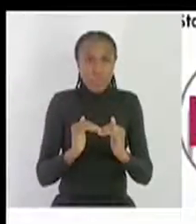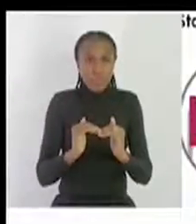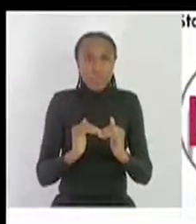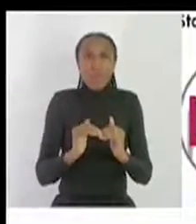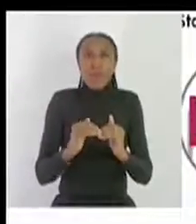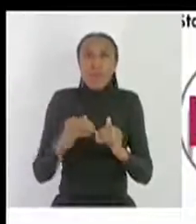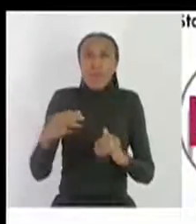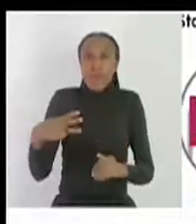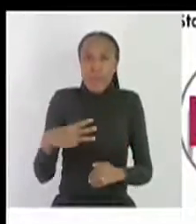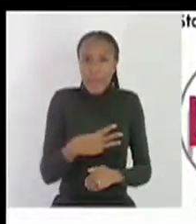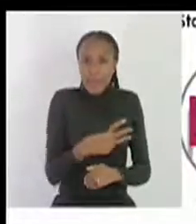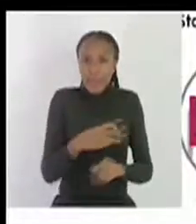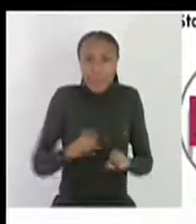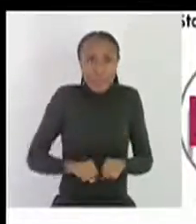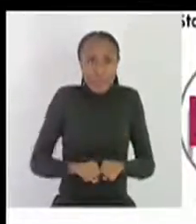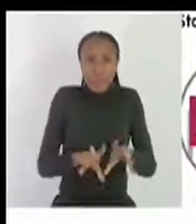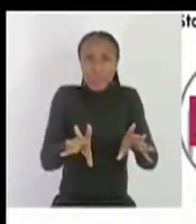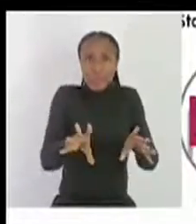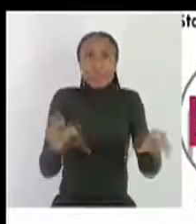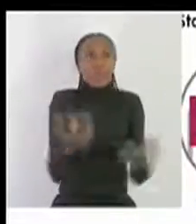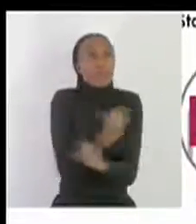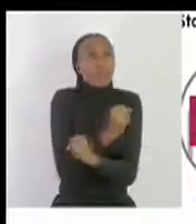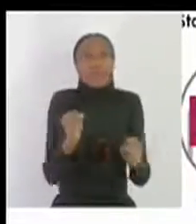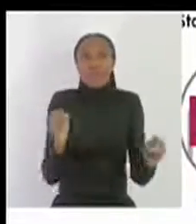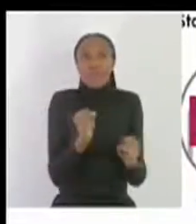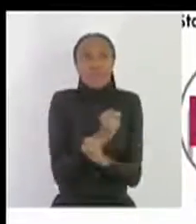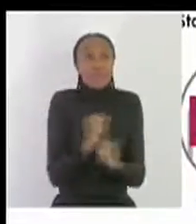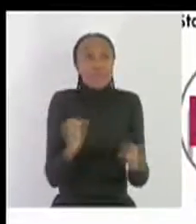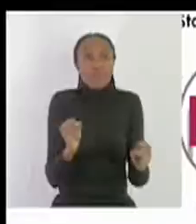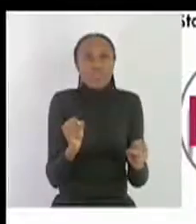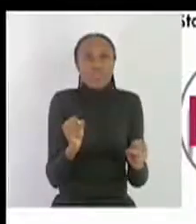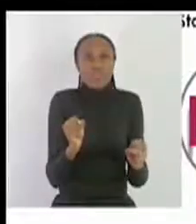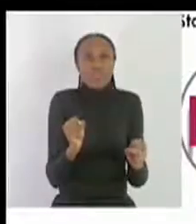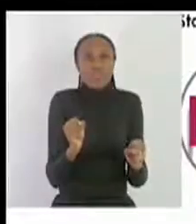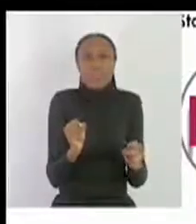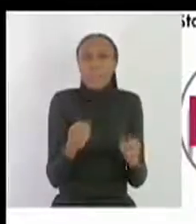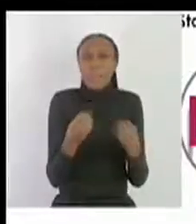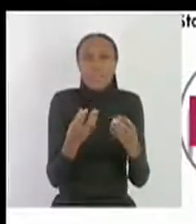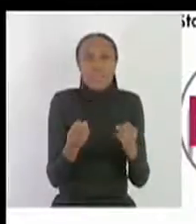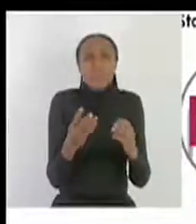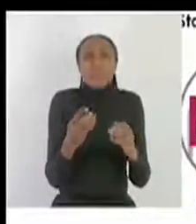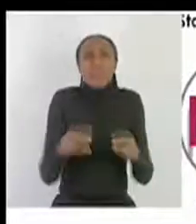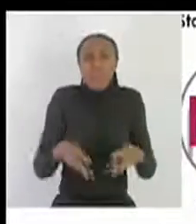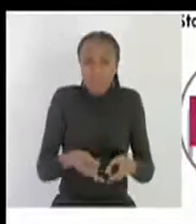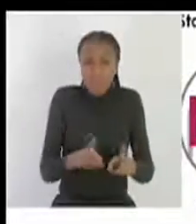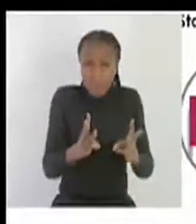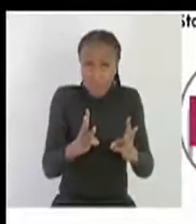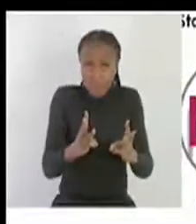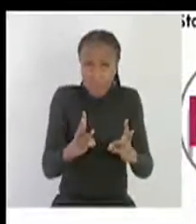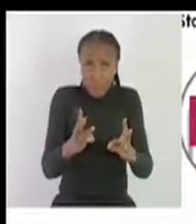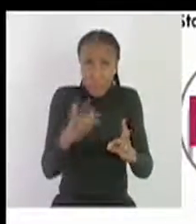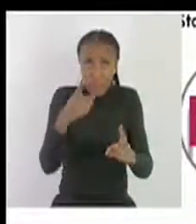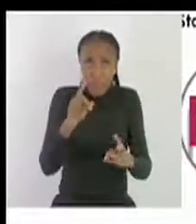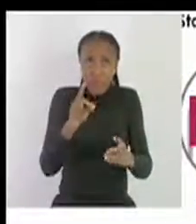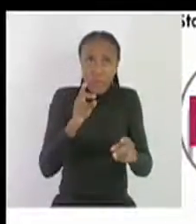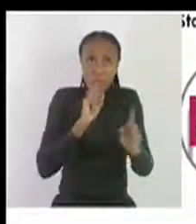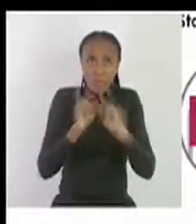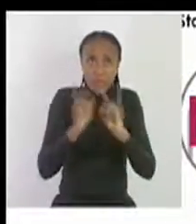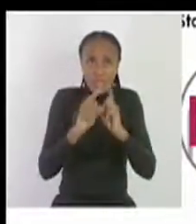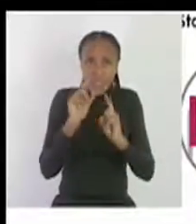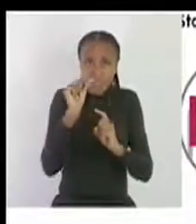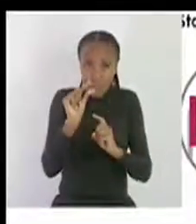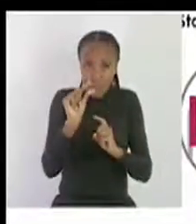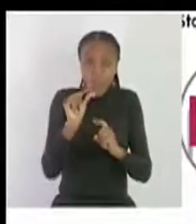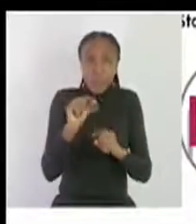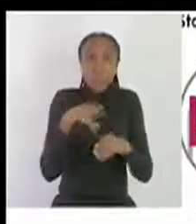in which HIV is not transmitted so there are many ways in which HIV is not transmitted the first one you are